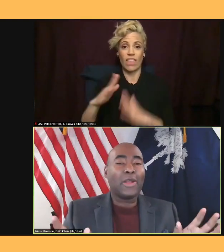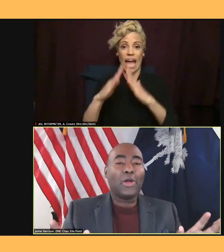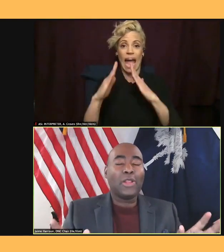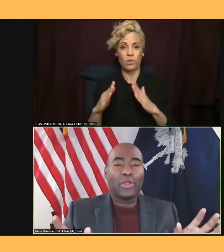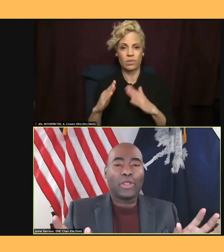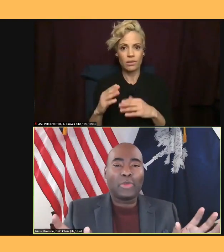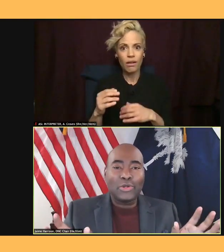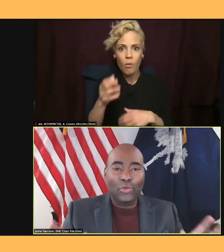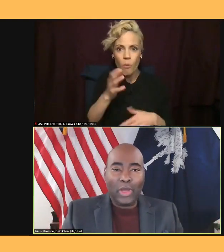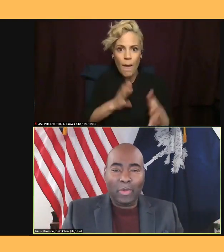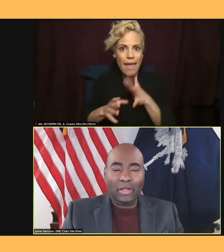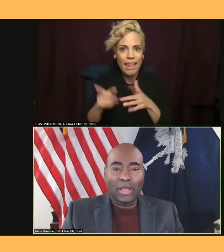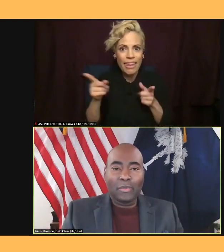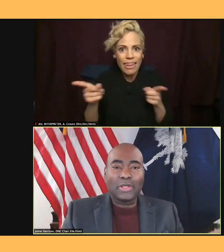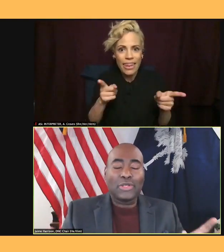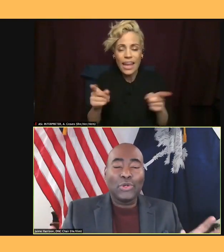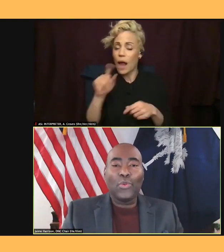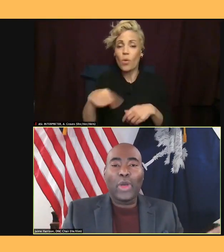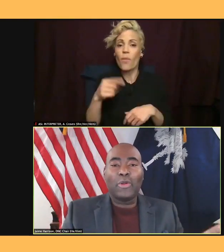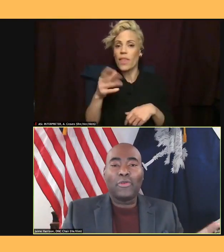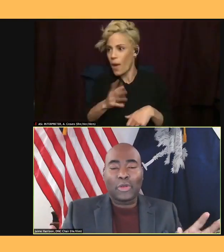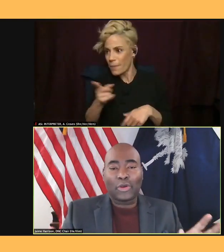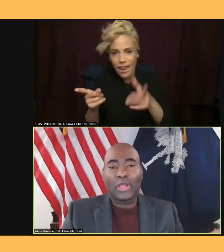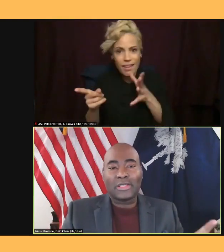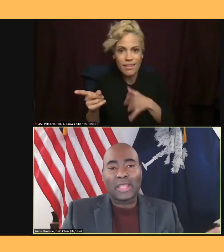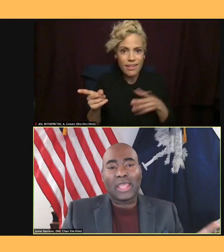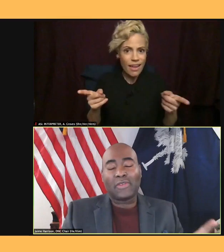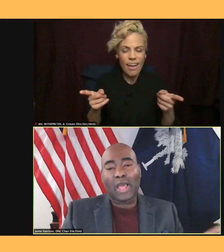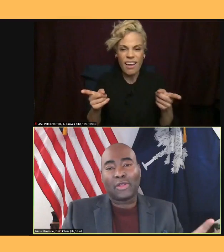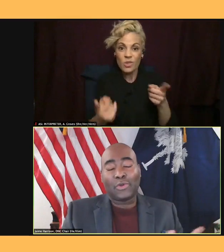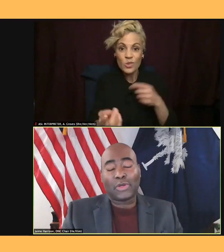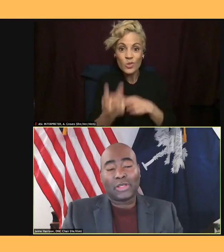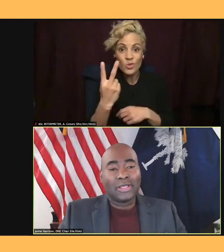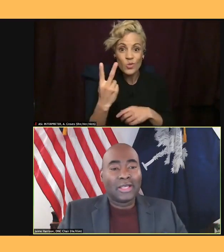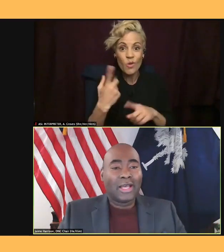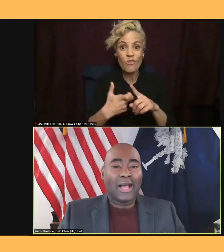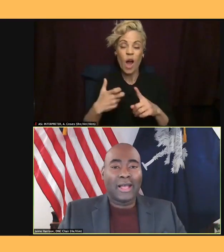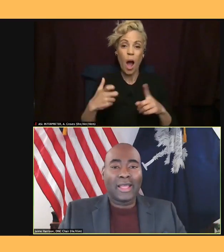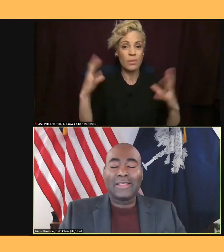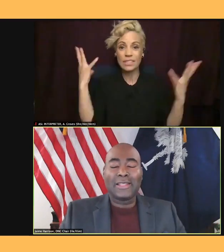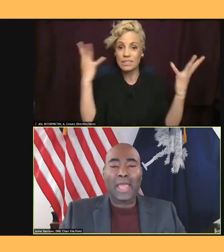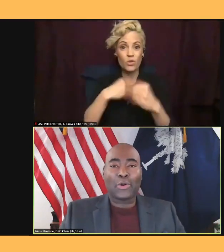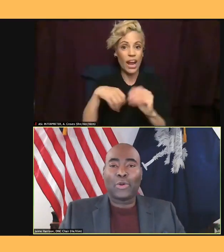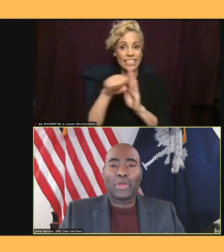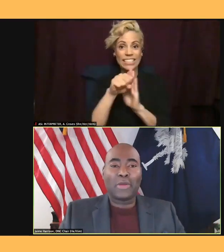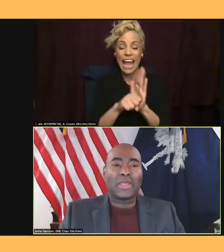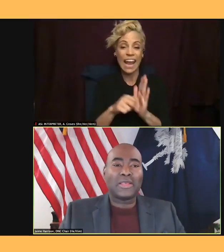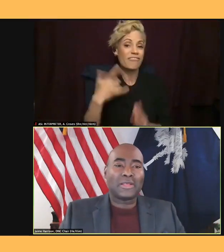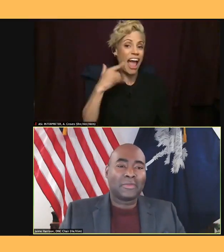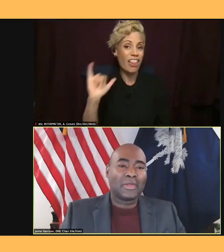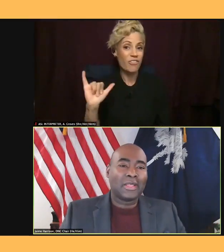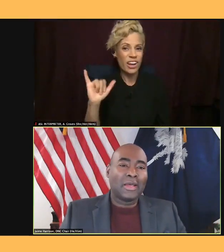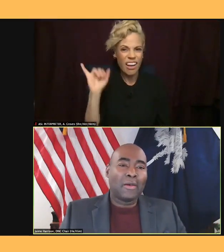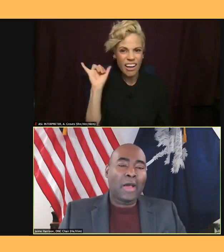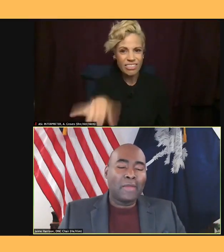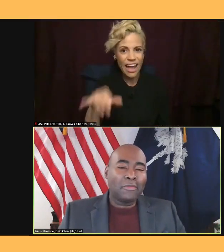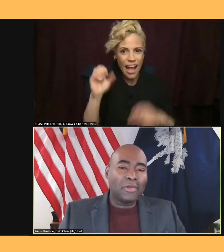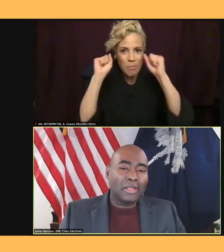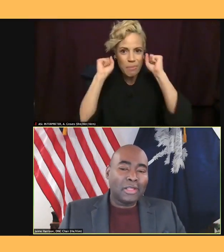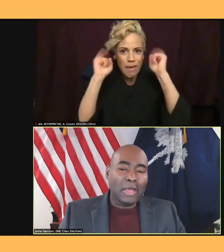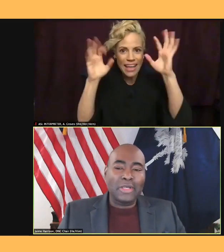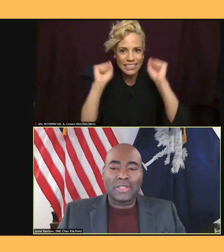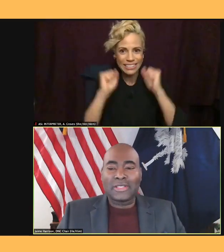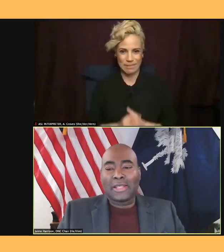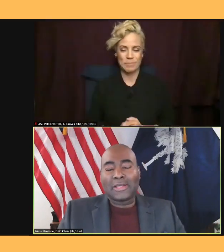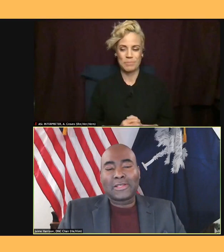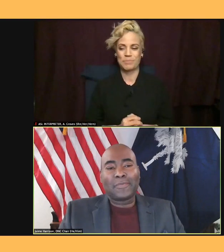two women, but two women from the great state of California. Isn't that going to be amazing? And let me just say this.